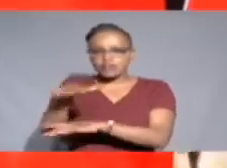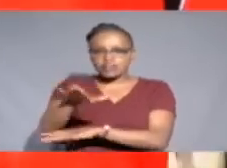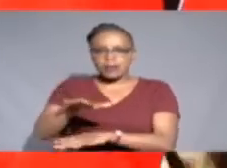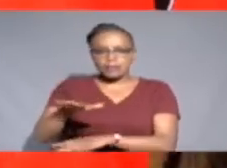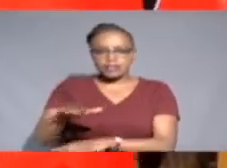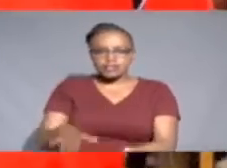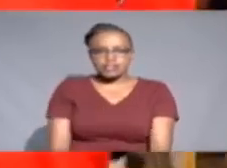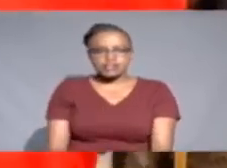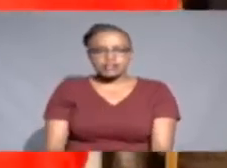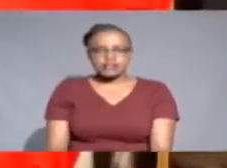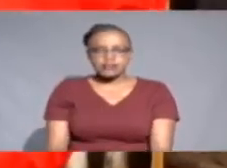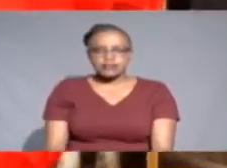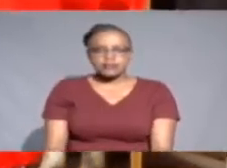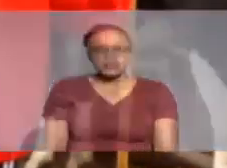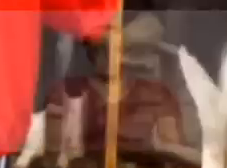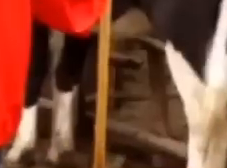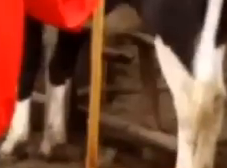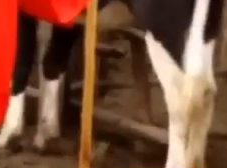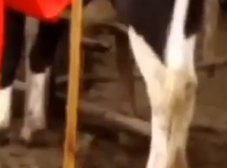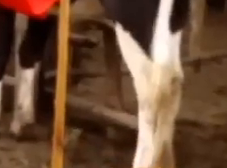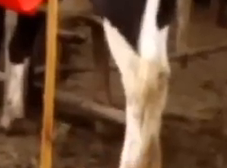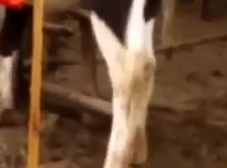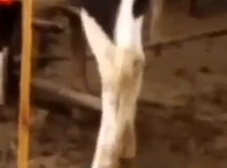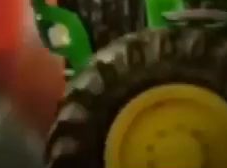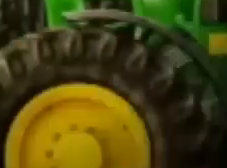Deni Sotieno, Smart Farm.